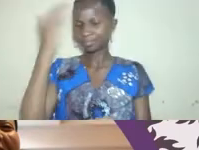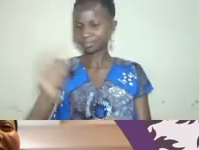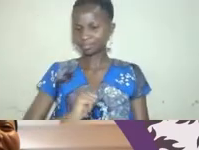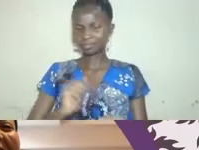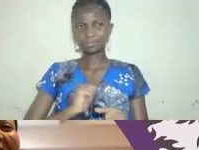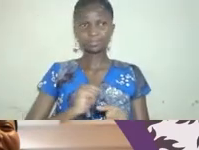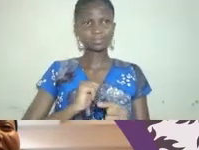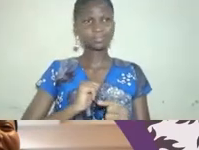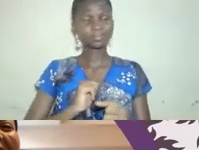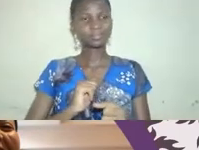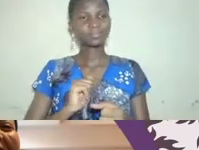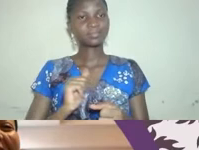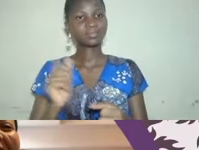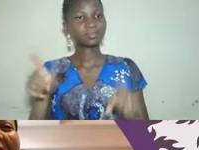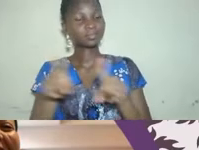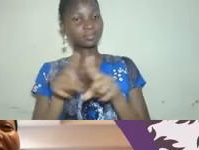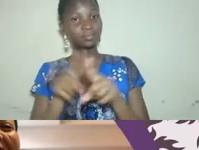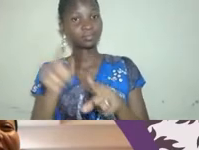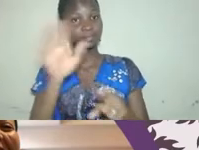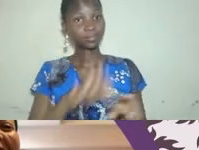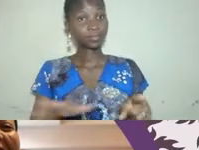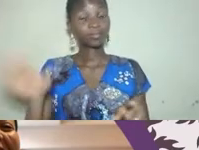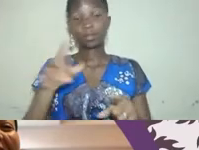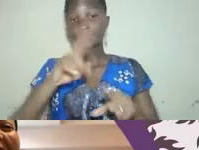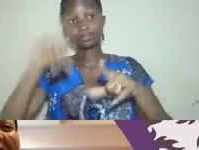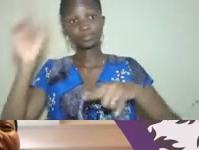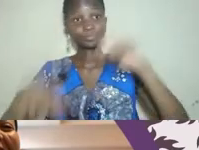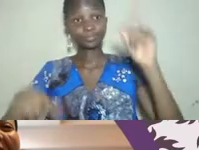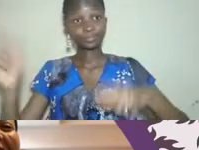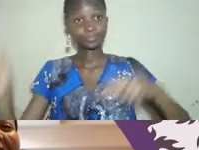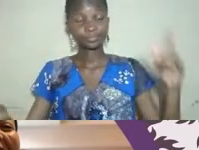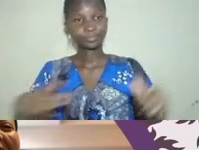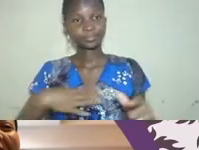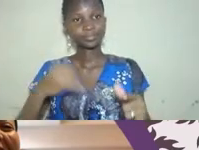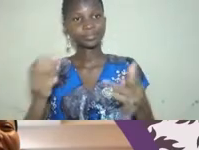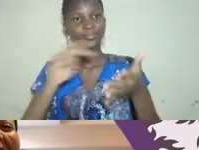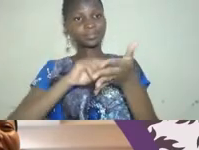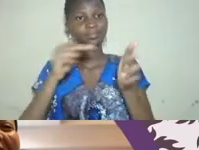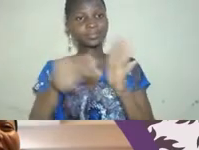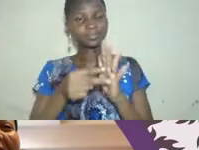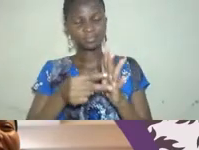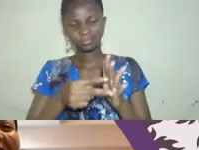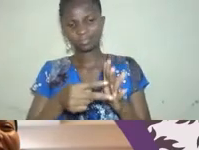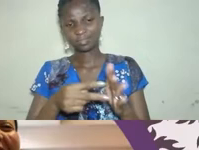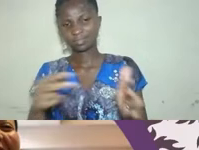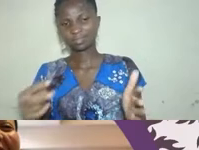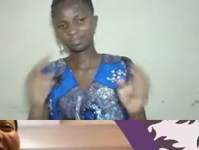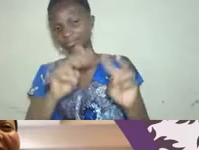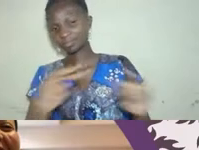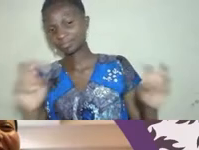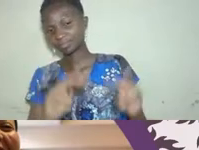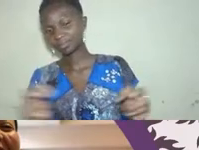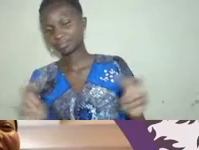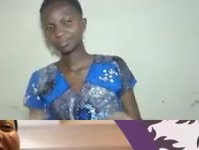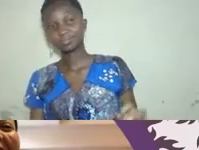know, the idea of diversity and what it means to really have a critical analysis. And by the end of the night, those